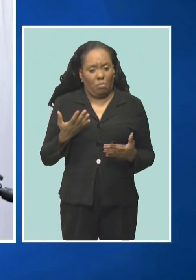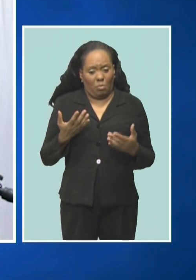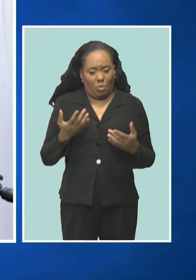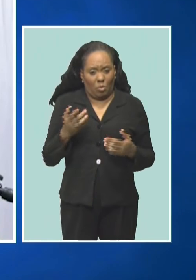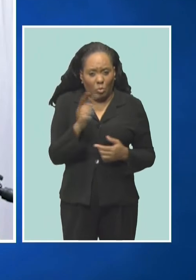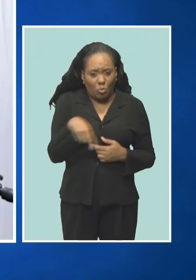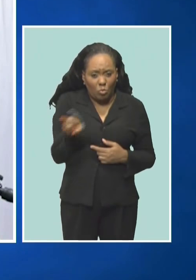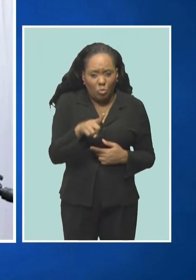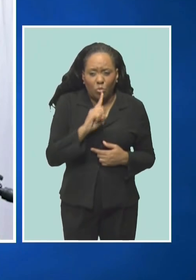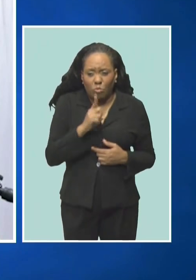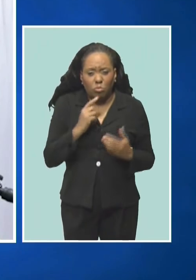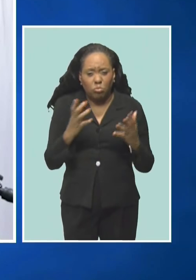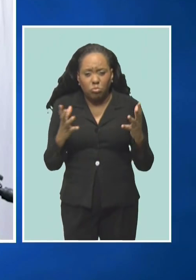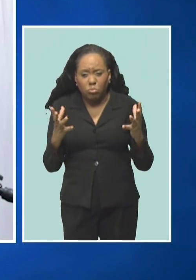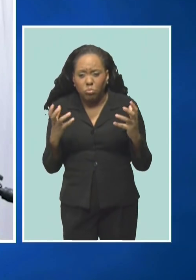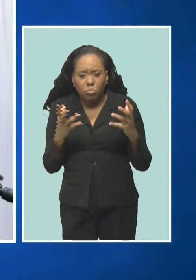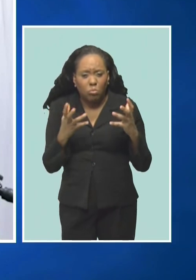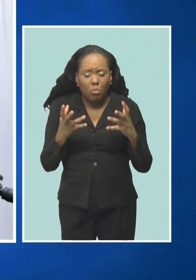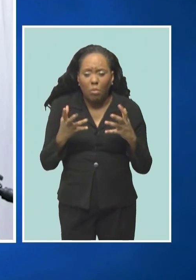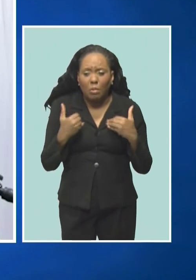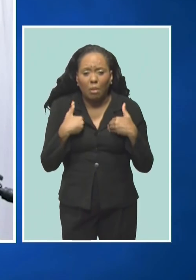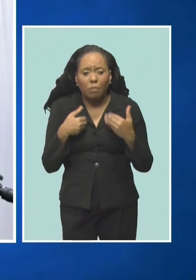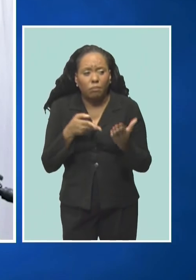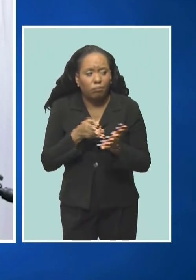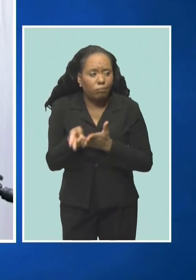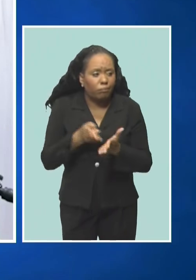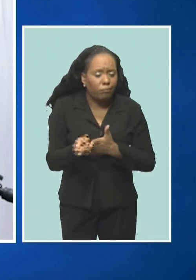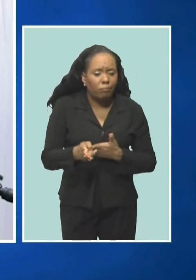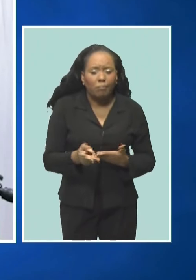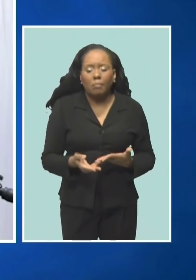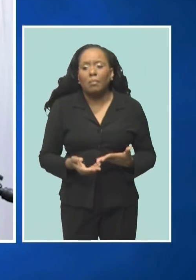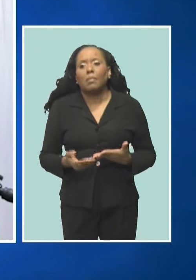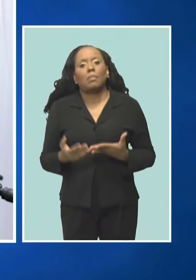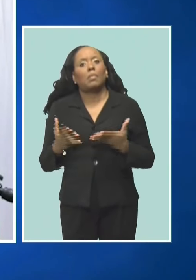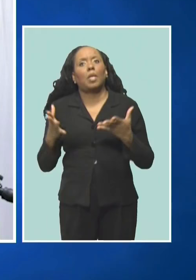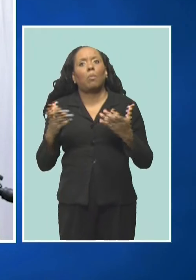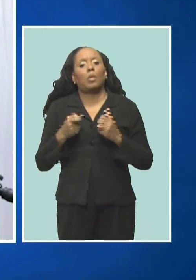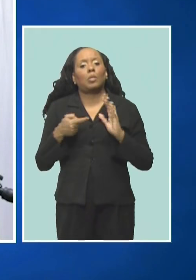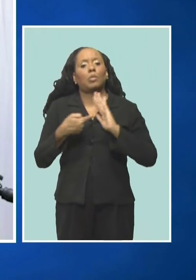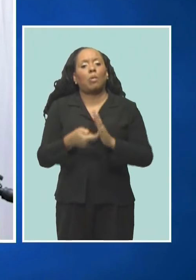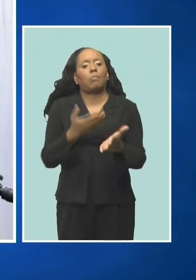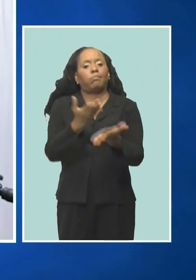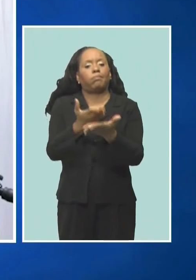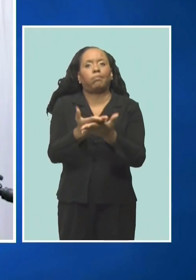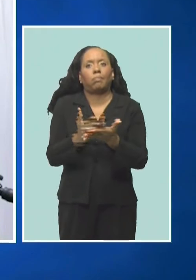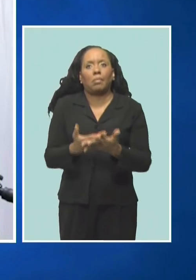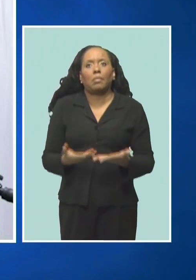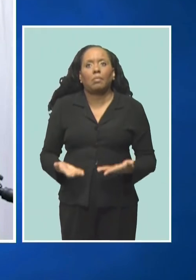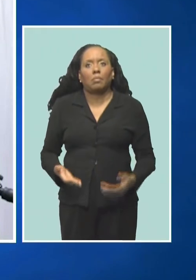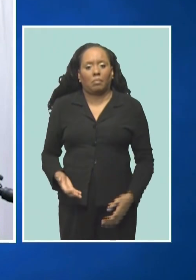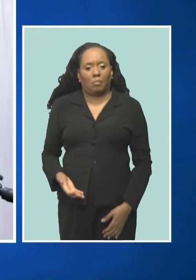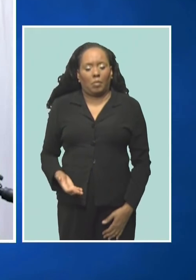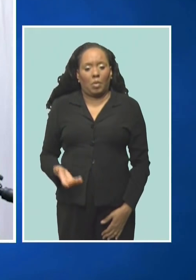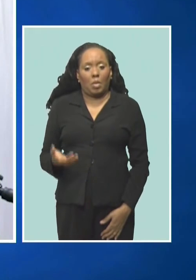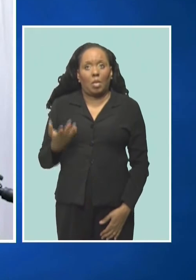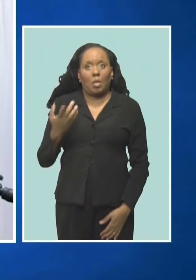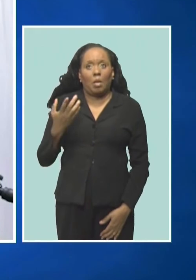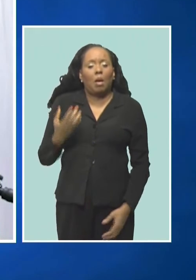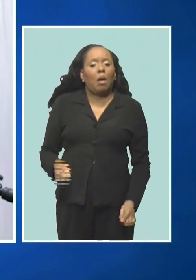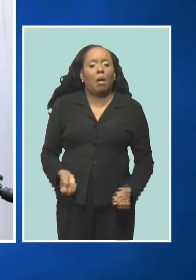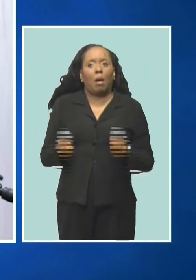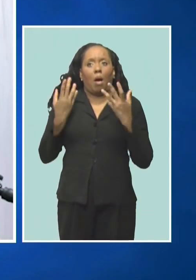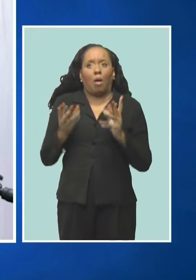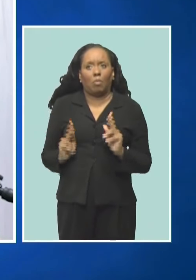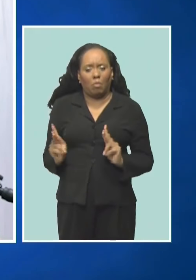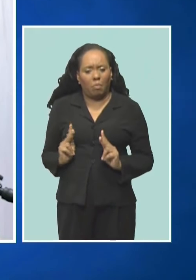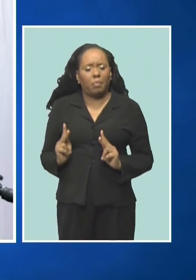the public accounts committee to ensure availability? How many? We can count them. How many of our